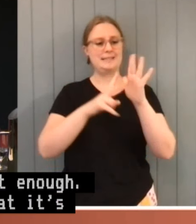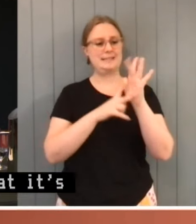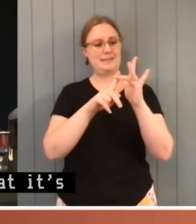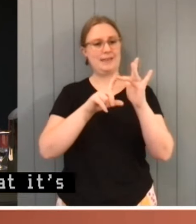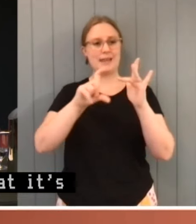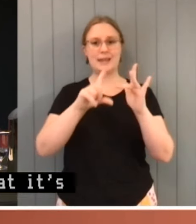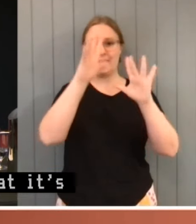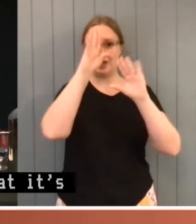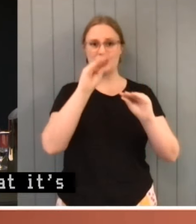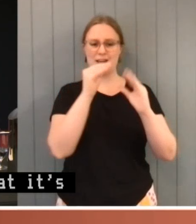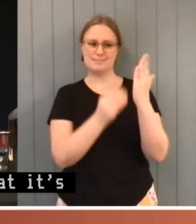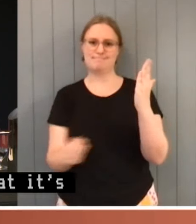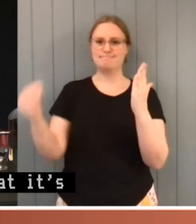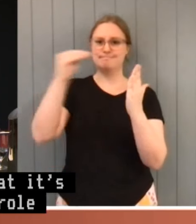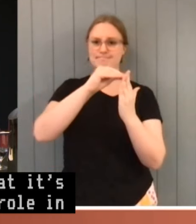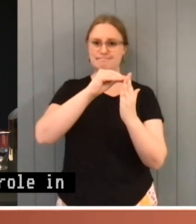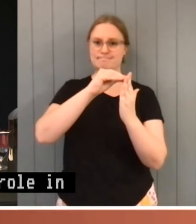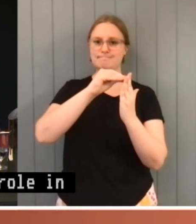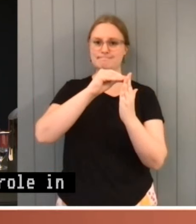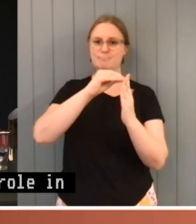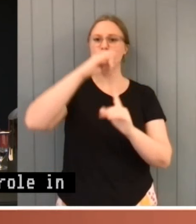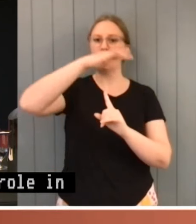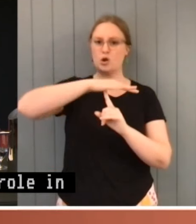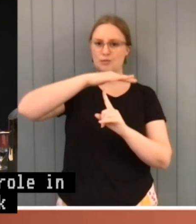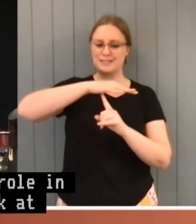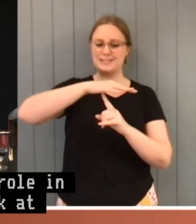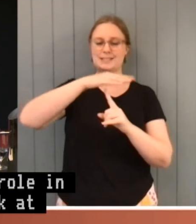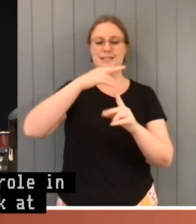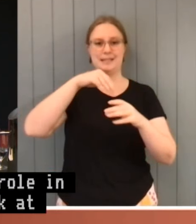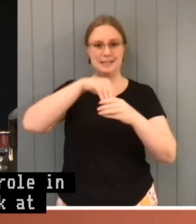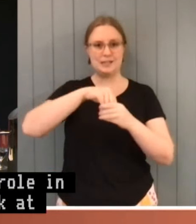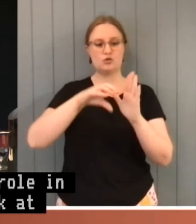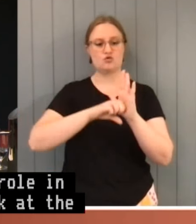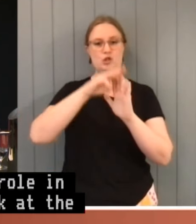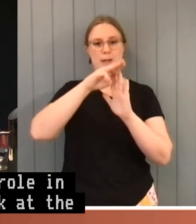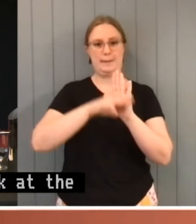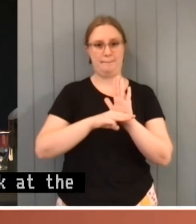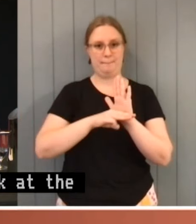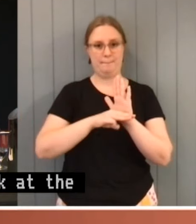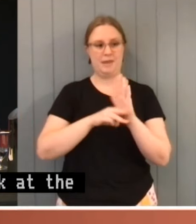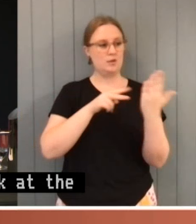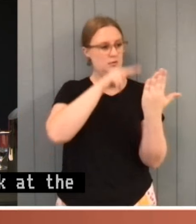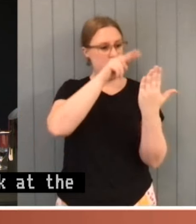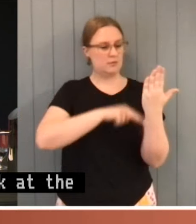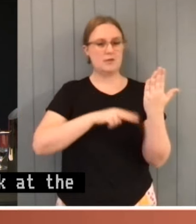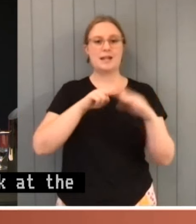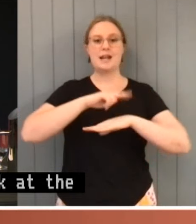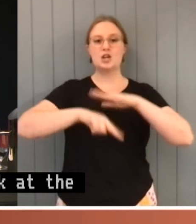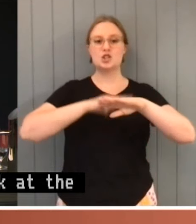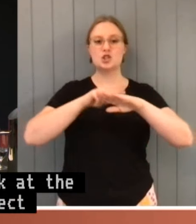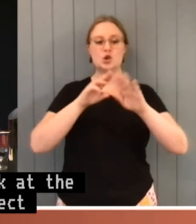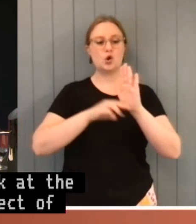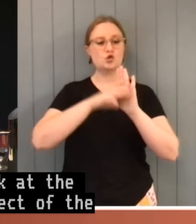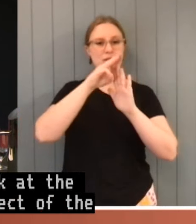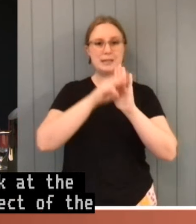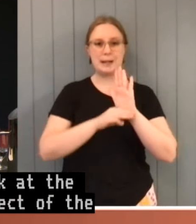If you look at the civics and citizenship aspect of the national curriculum put out by ACARA, it covers a range of